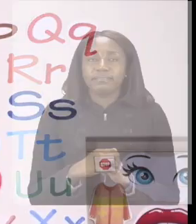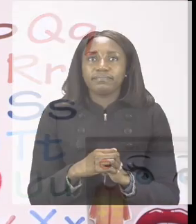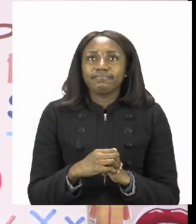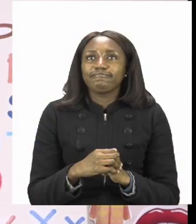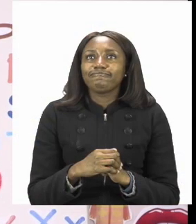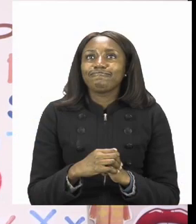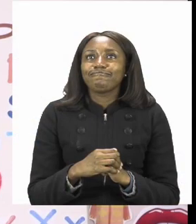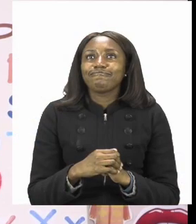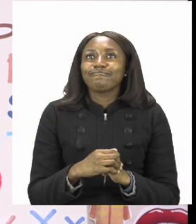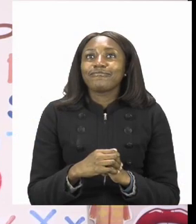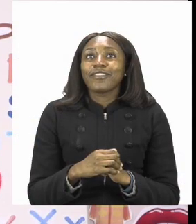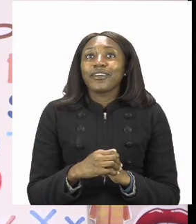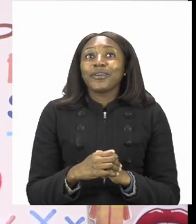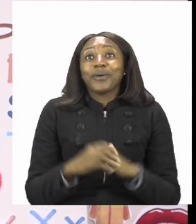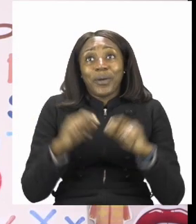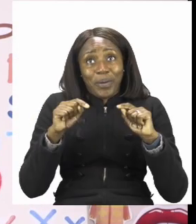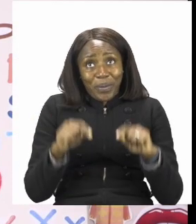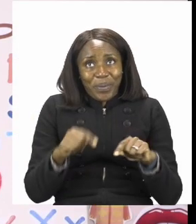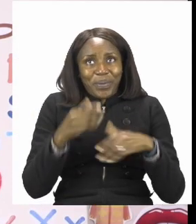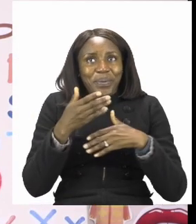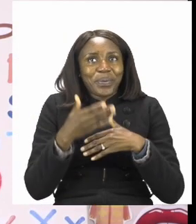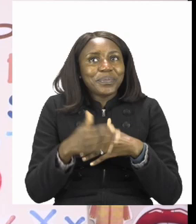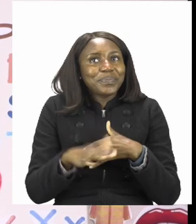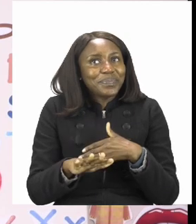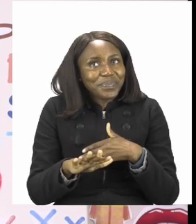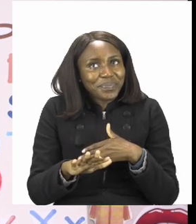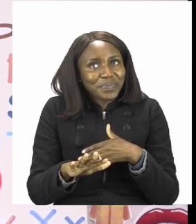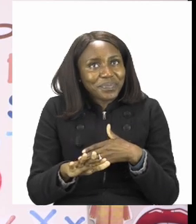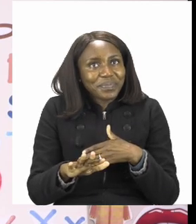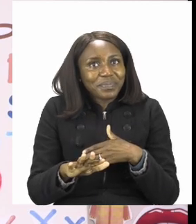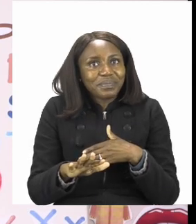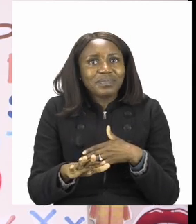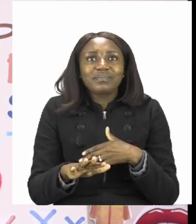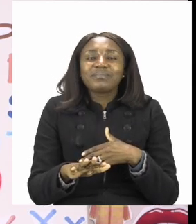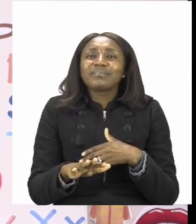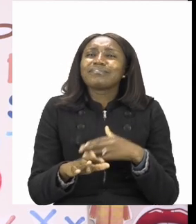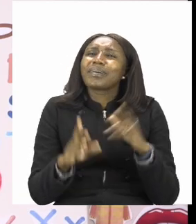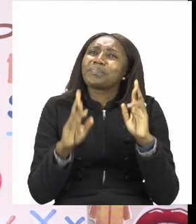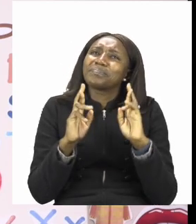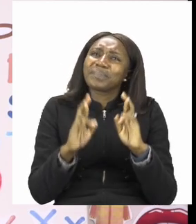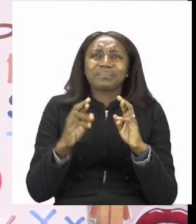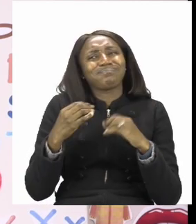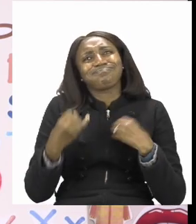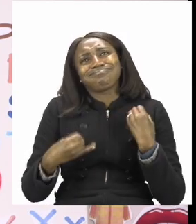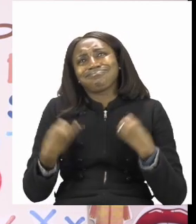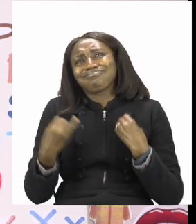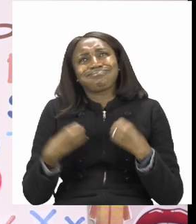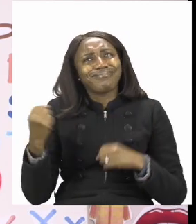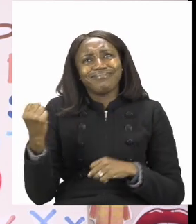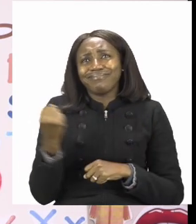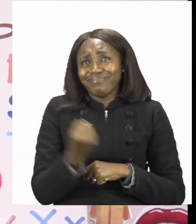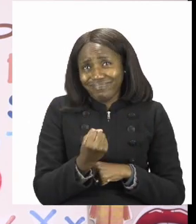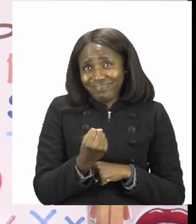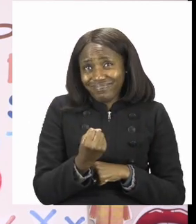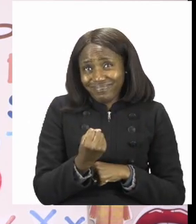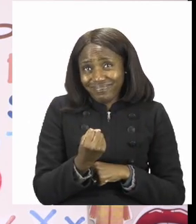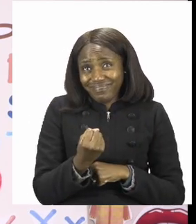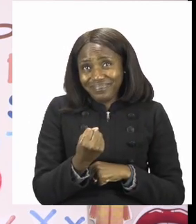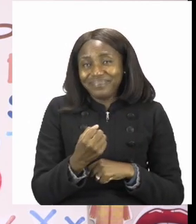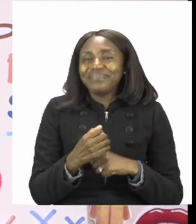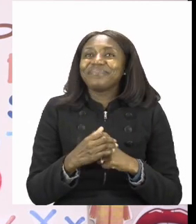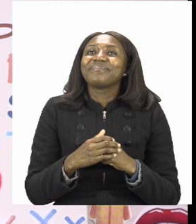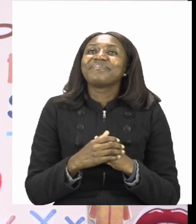Great twos we have now come to the end of our lesson and I hope you had fun. I know I did.